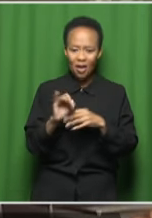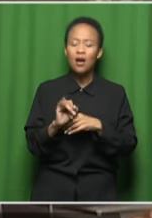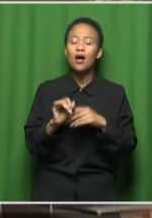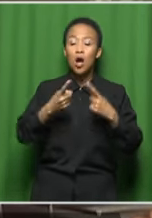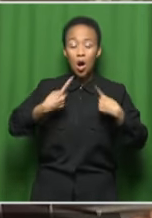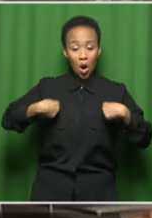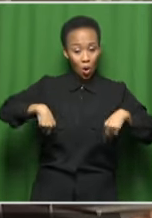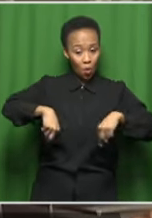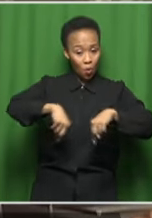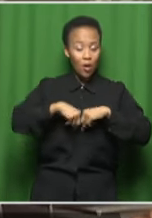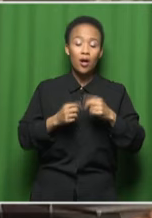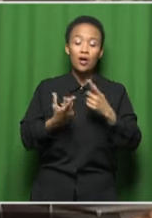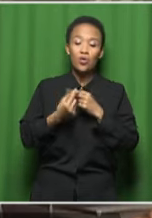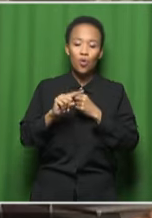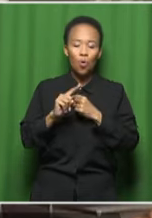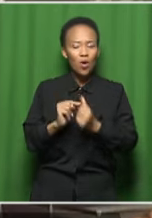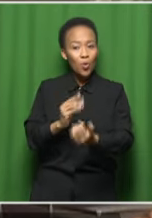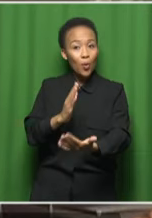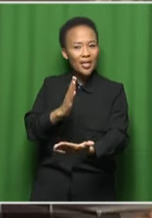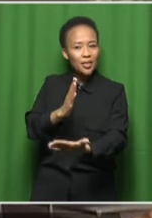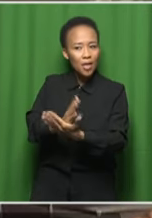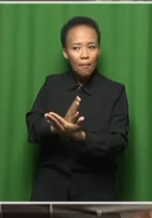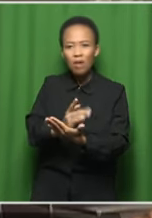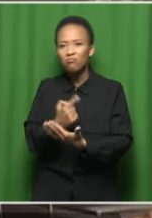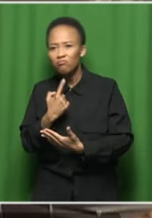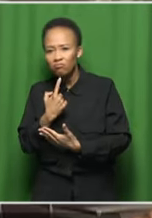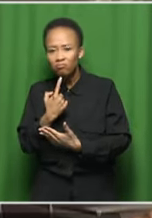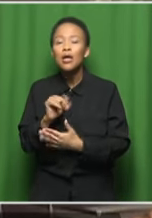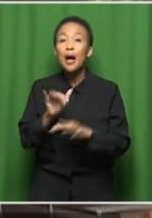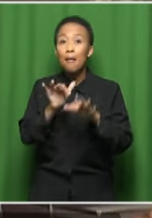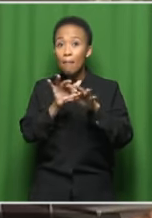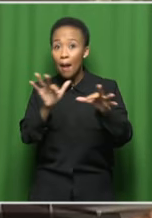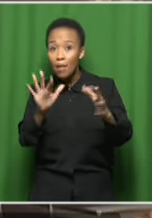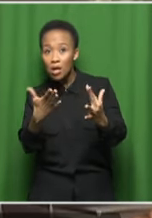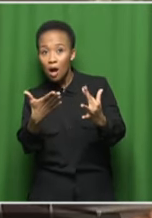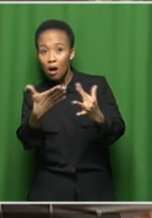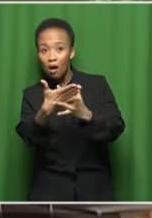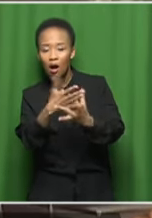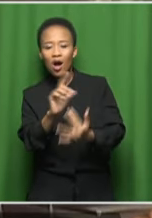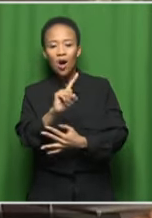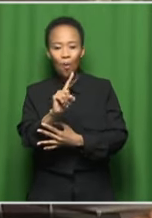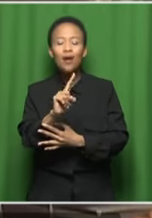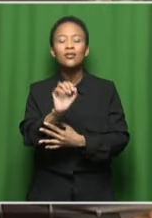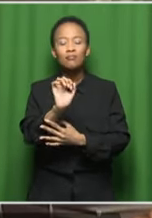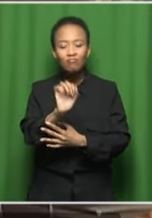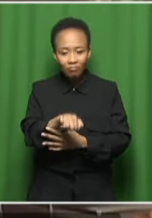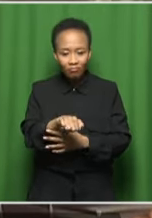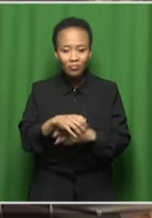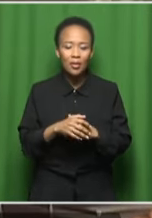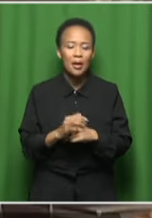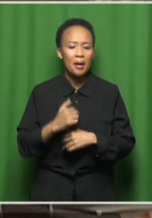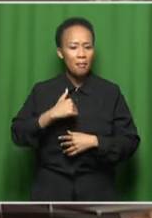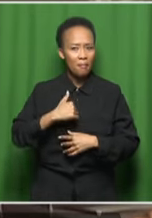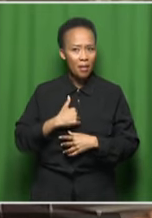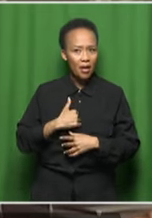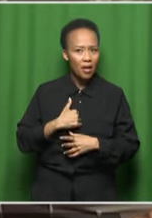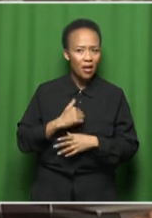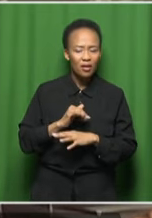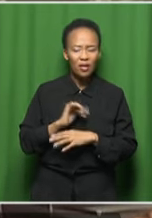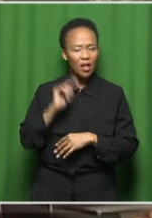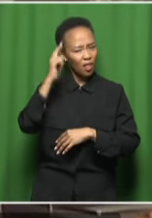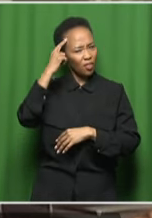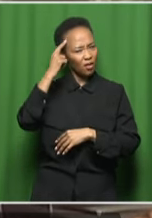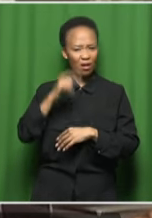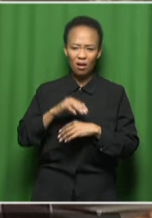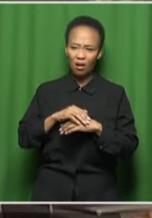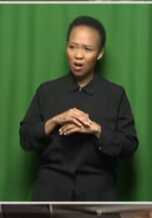actually determine what the public gets access to. I don't think we have any right to tell